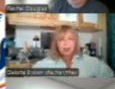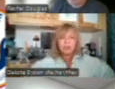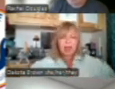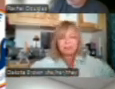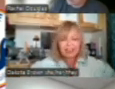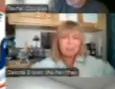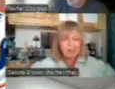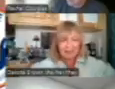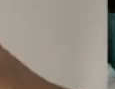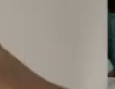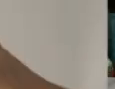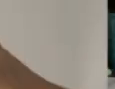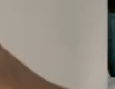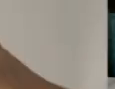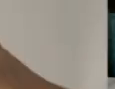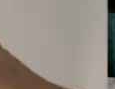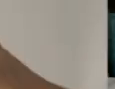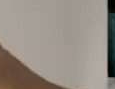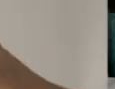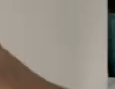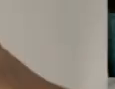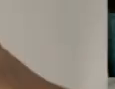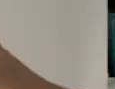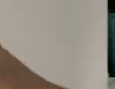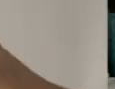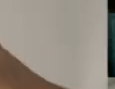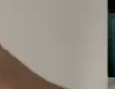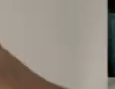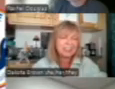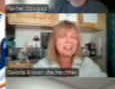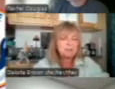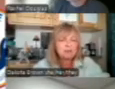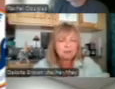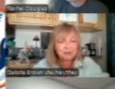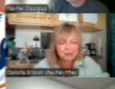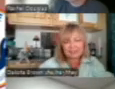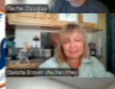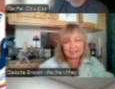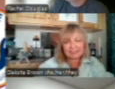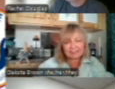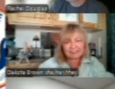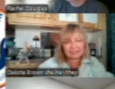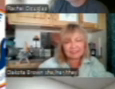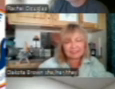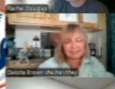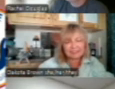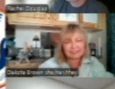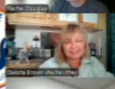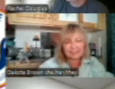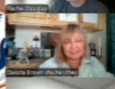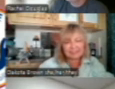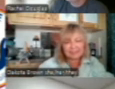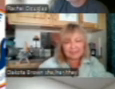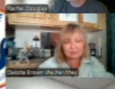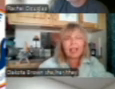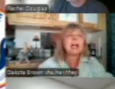Gotcha. I'm sorry. You have to leave the meeting. I'm just kidding. They kind of look like those Italian. It's like a little roll